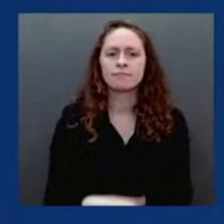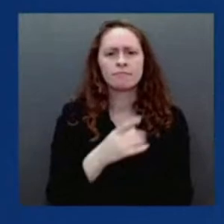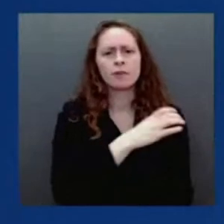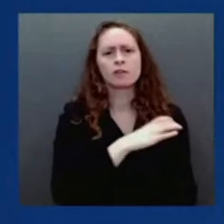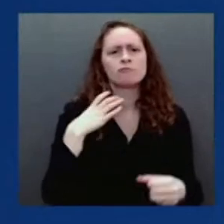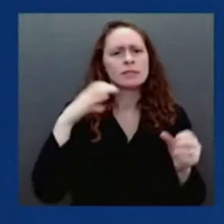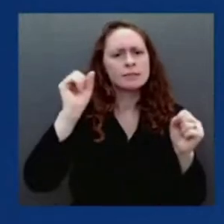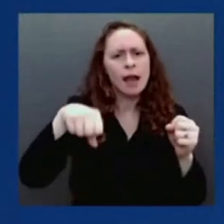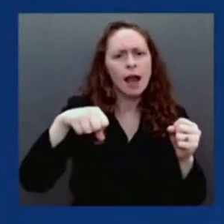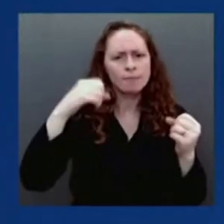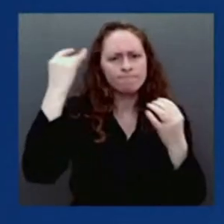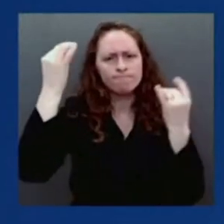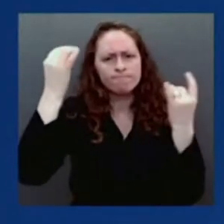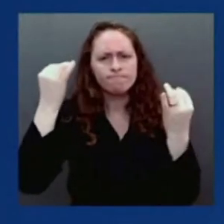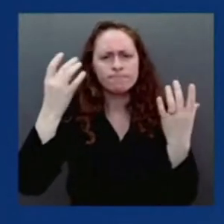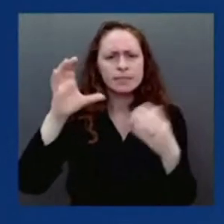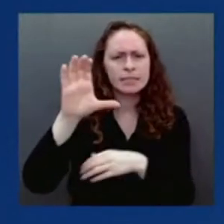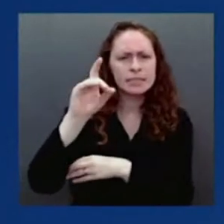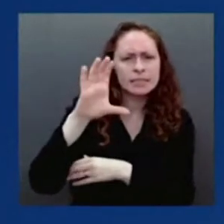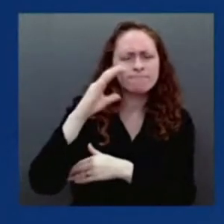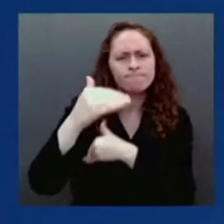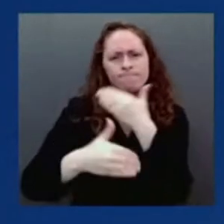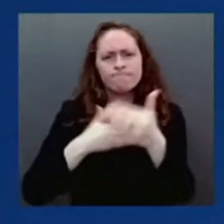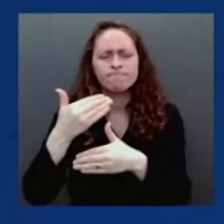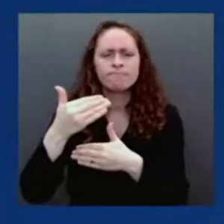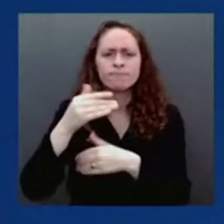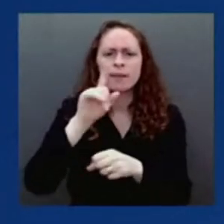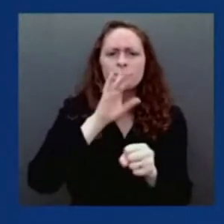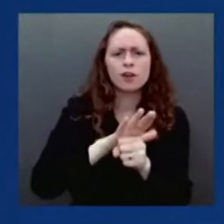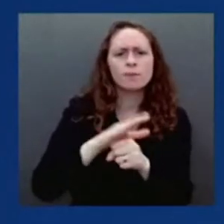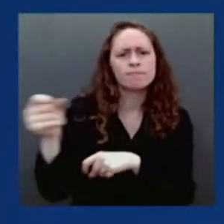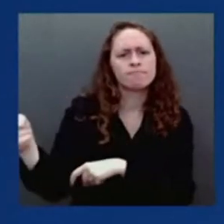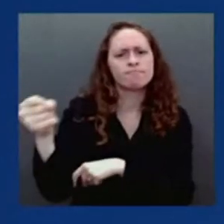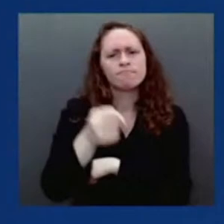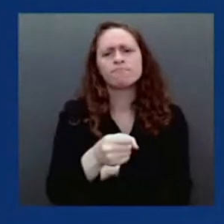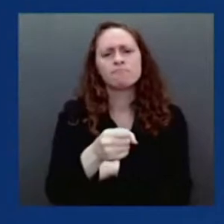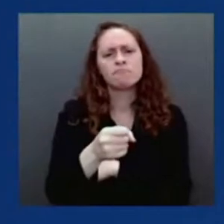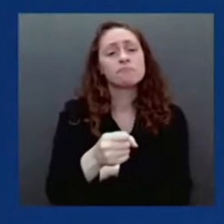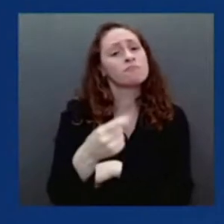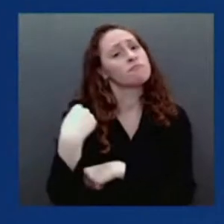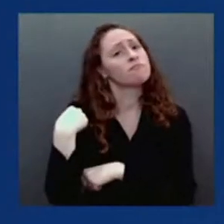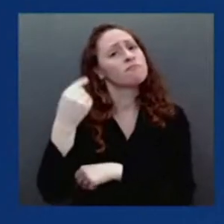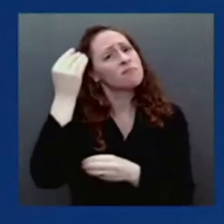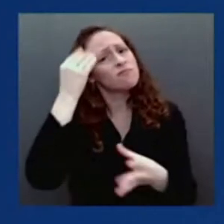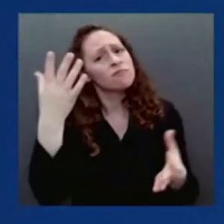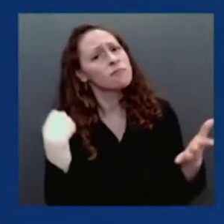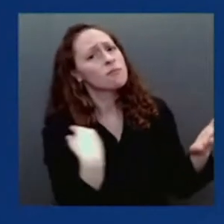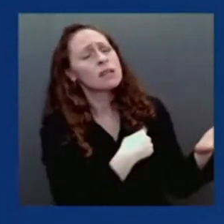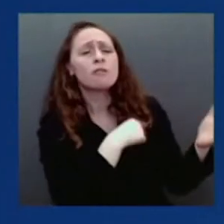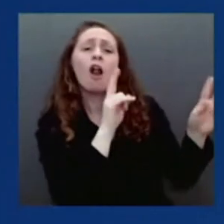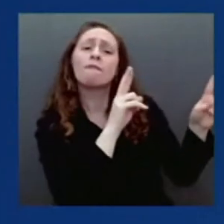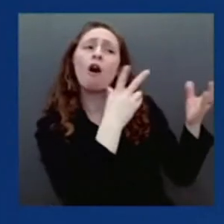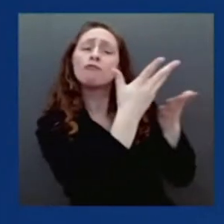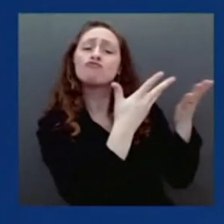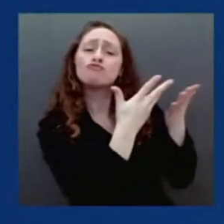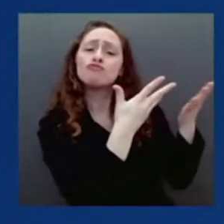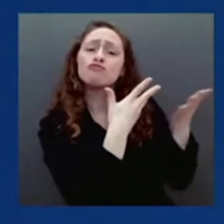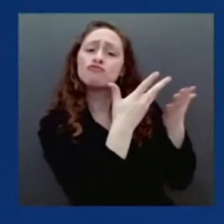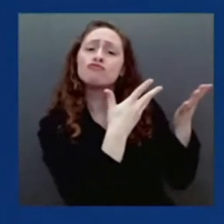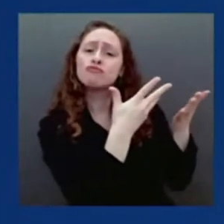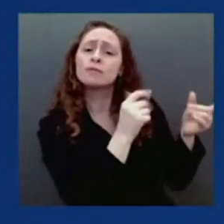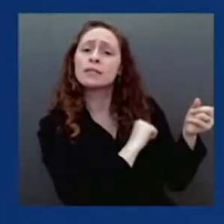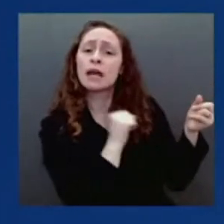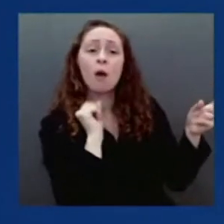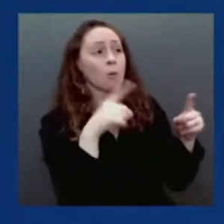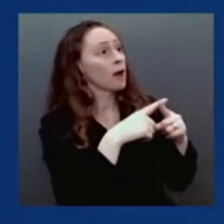And overall, we look forward to, you know, engaging with the with the Senate on the as the bill comes together. On it, Dr. Walensky, you have anything to add